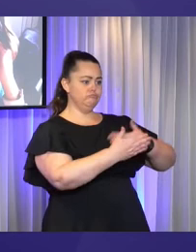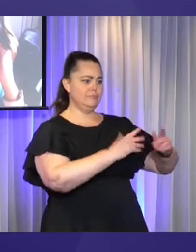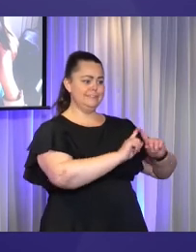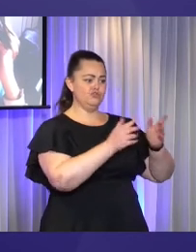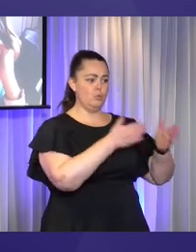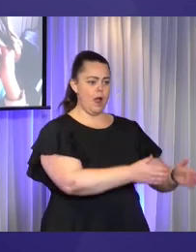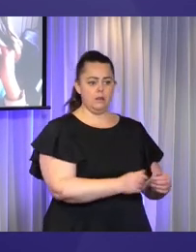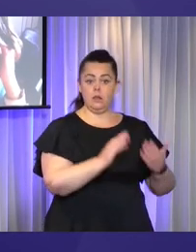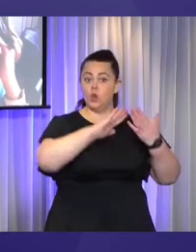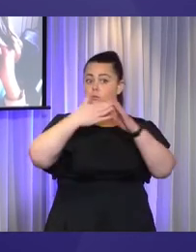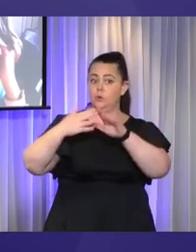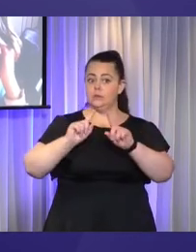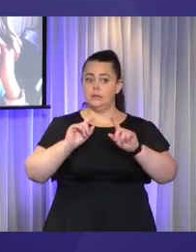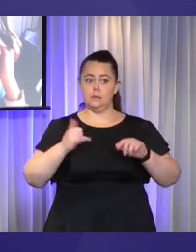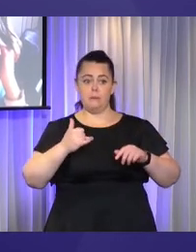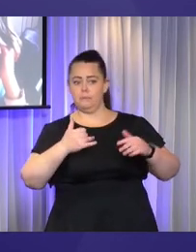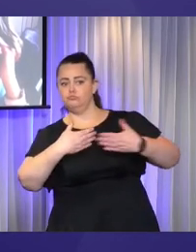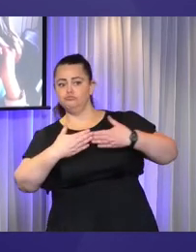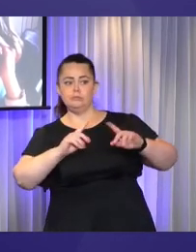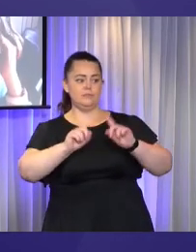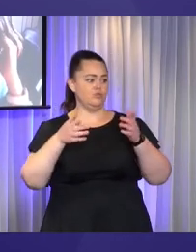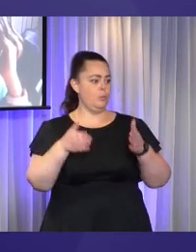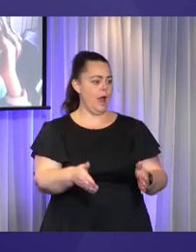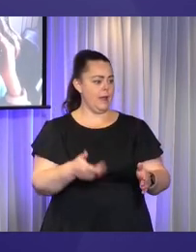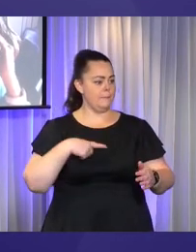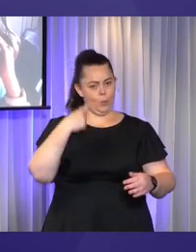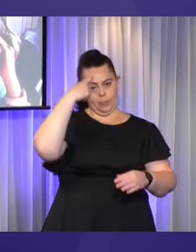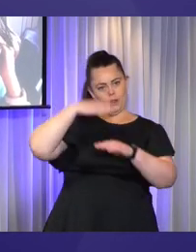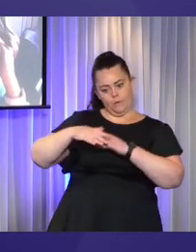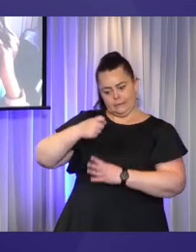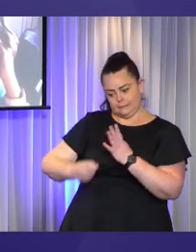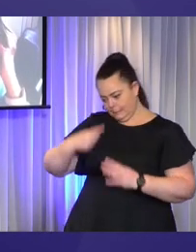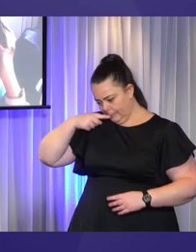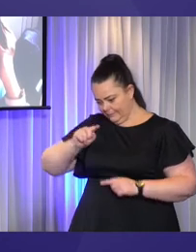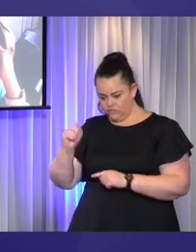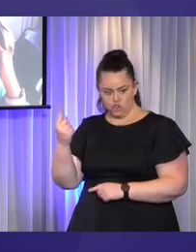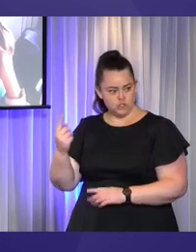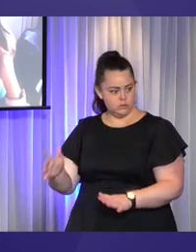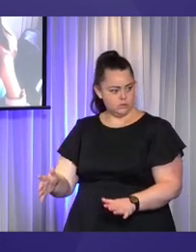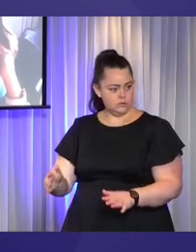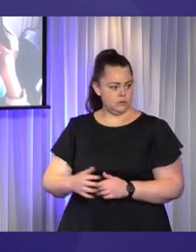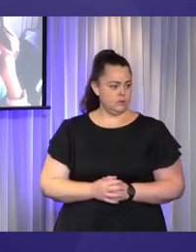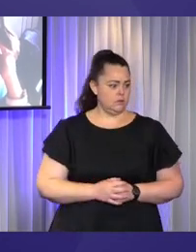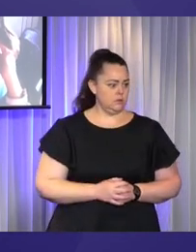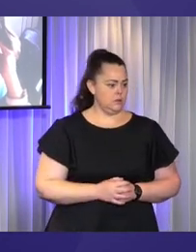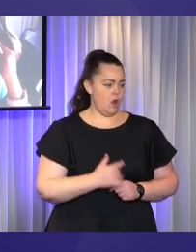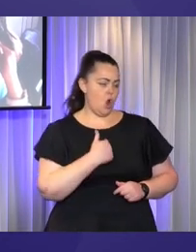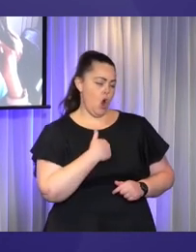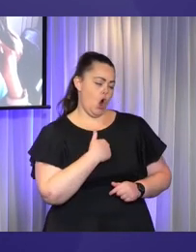And as a researcher, it's really interesting for me as someone who's a bit of a data nerd